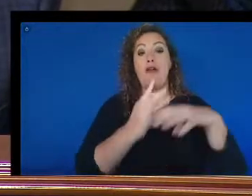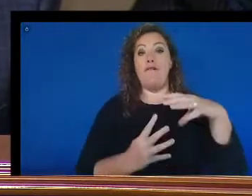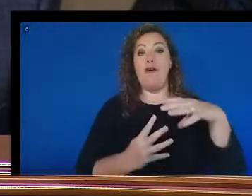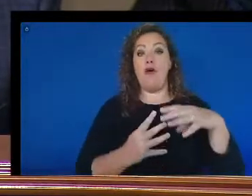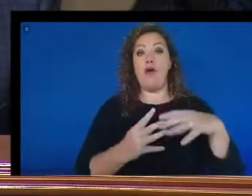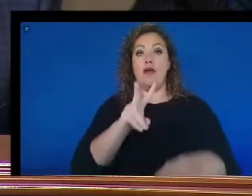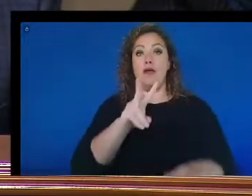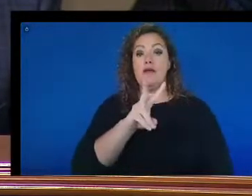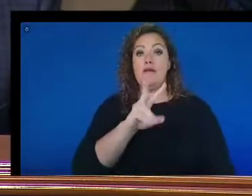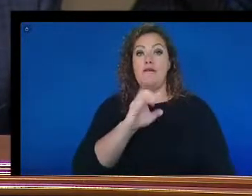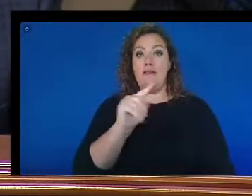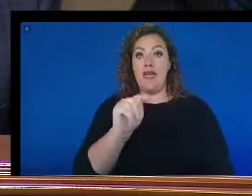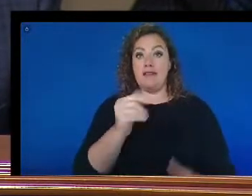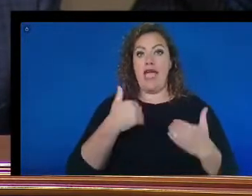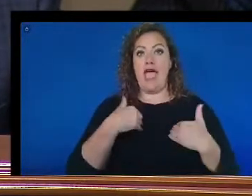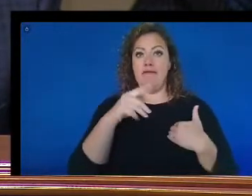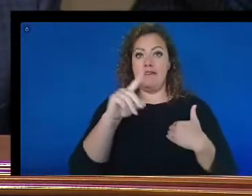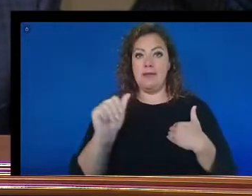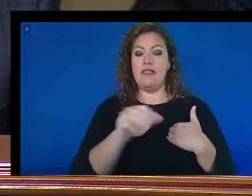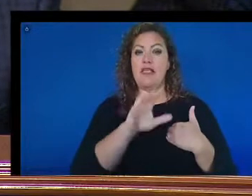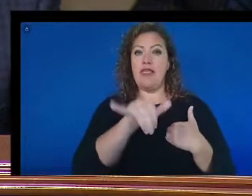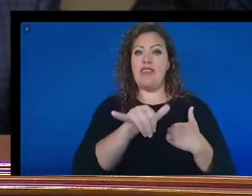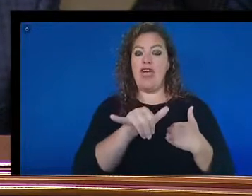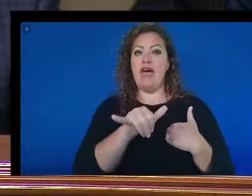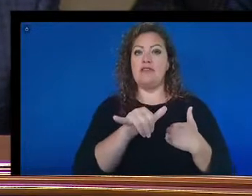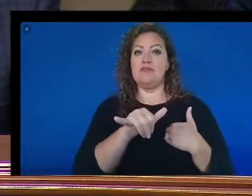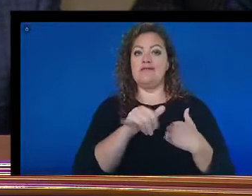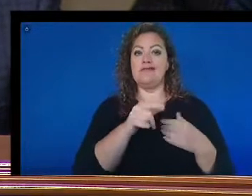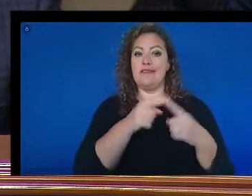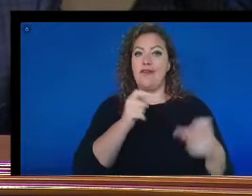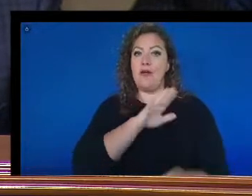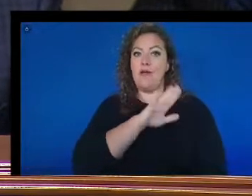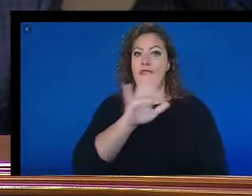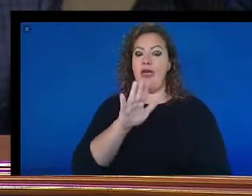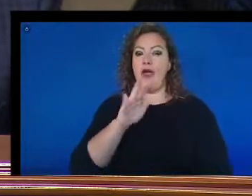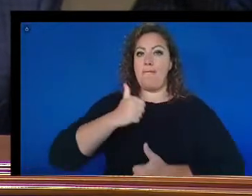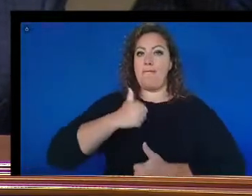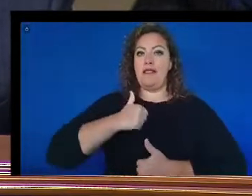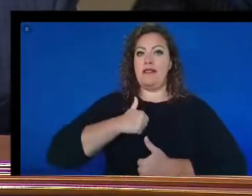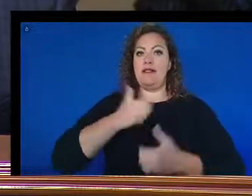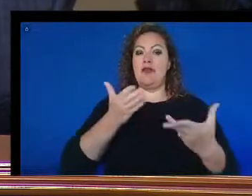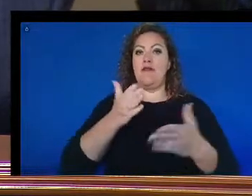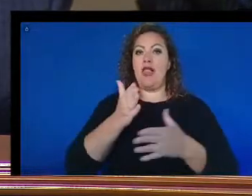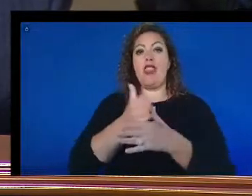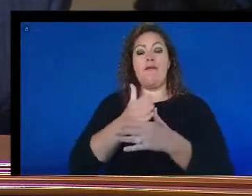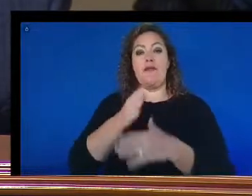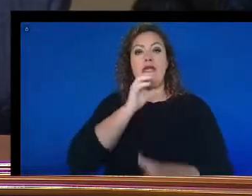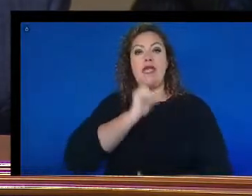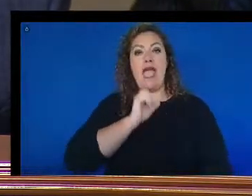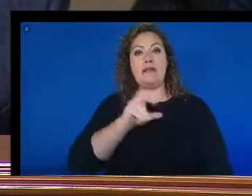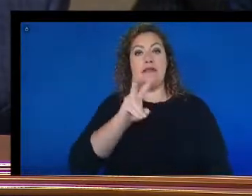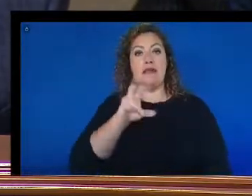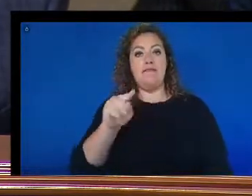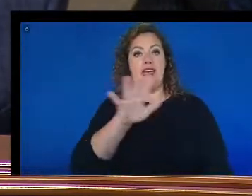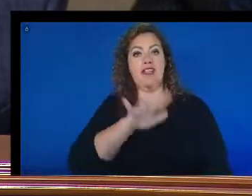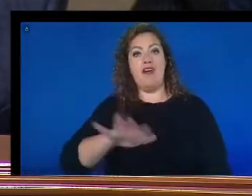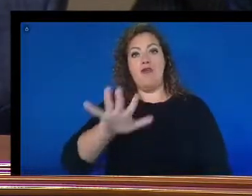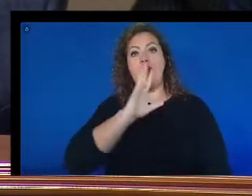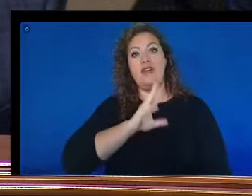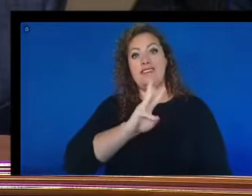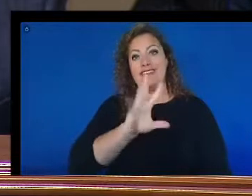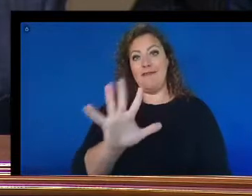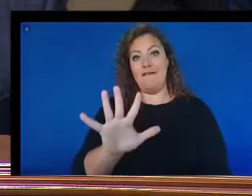that is consistent with their military service. And the median age of our veterans is around the age of 65.